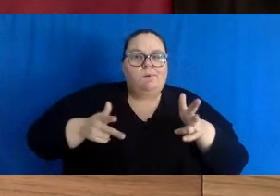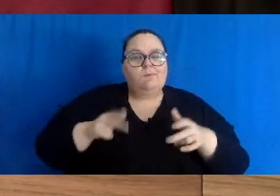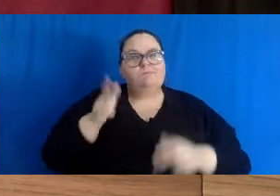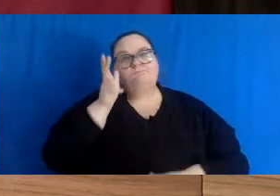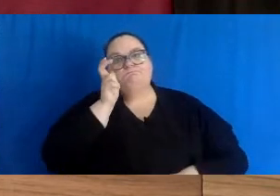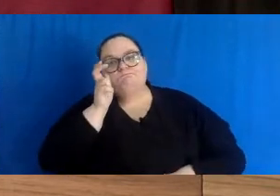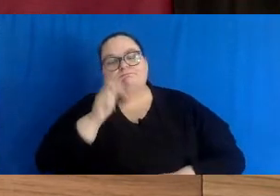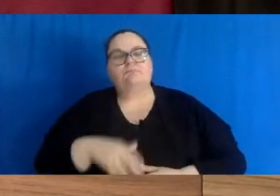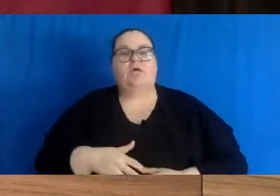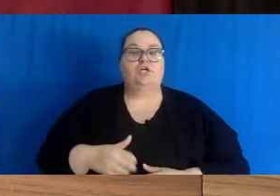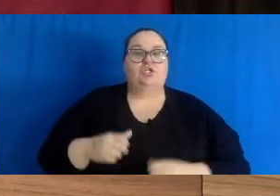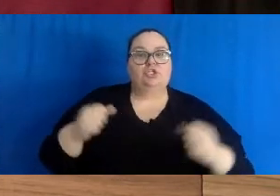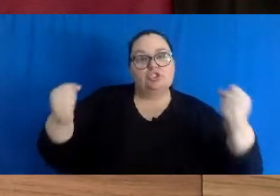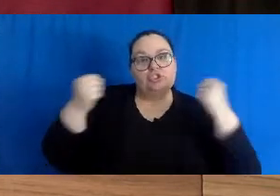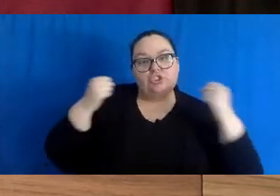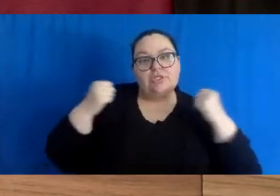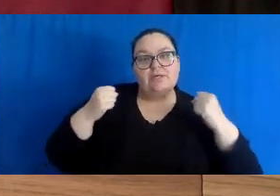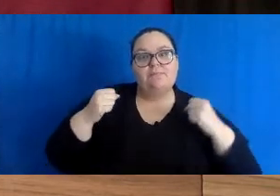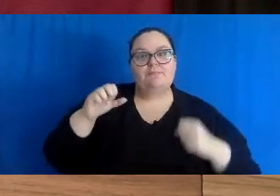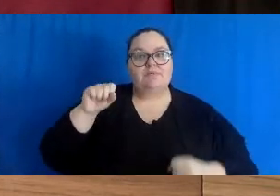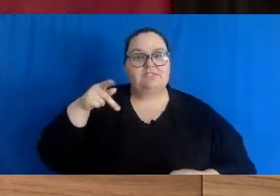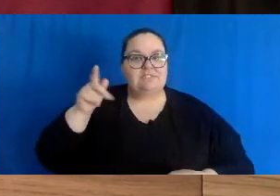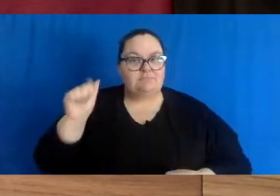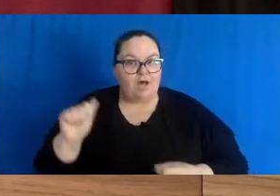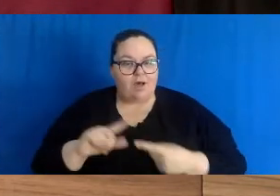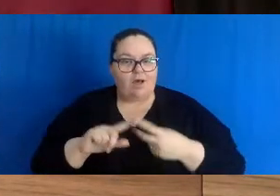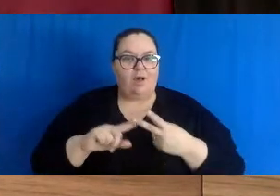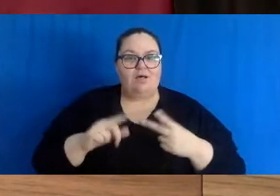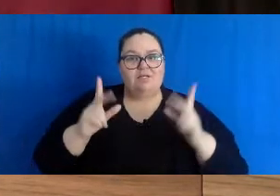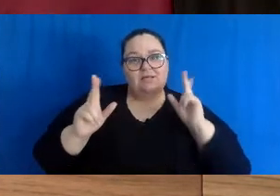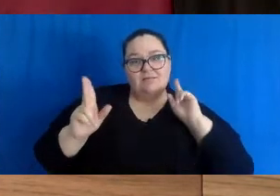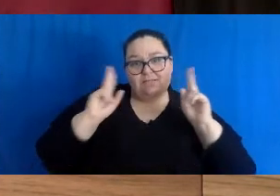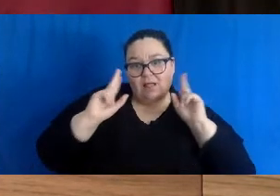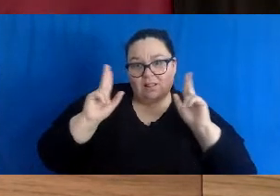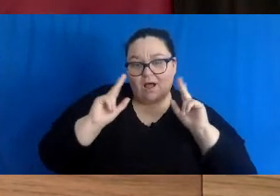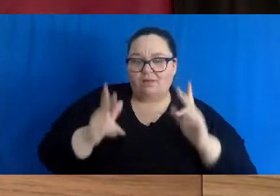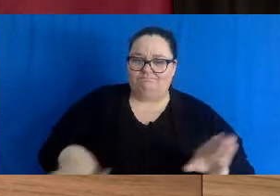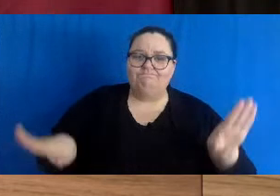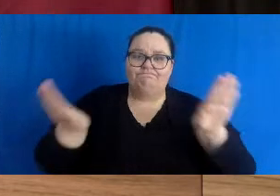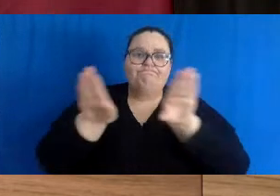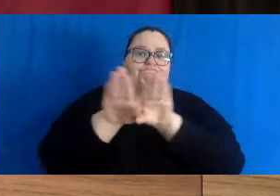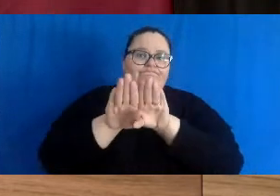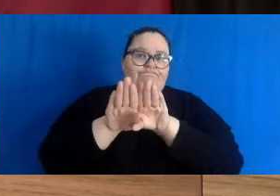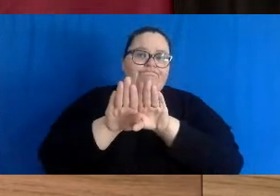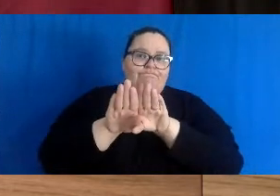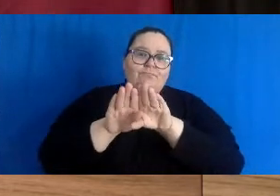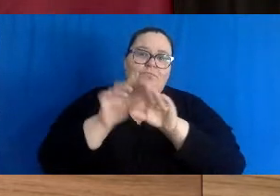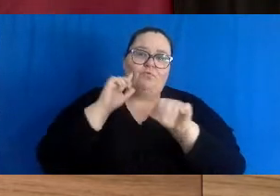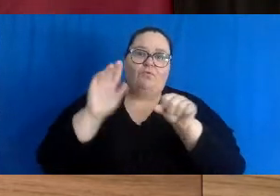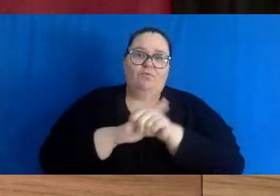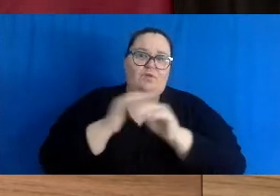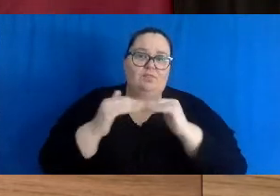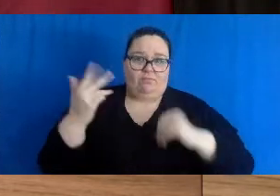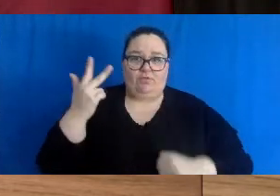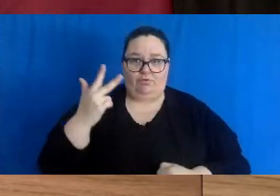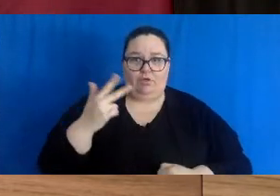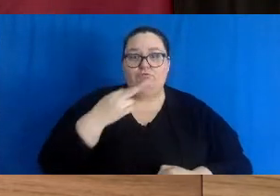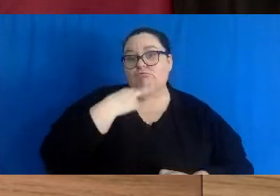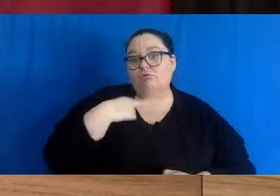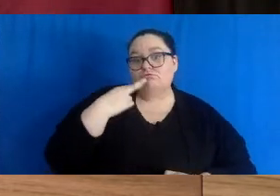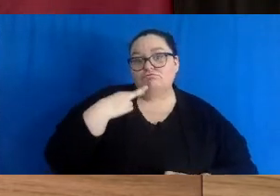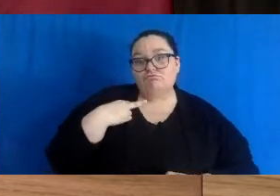In spread of this virus, Level be for the duration of the Level 3 restrictions. Restaurants